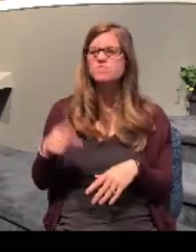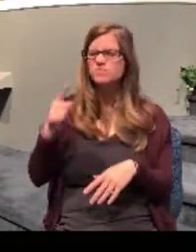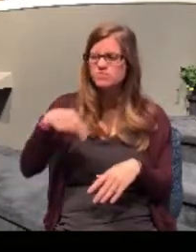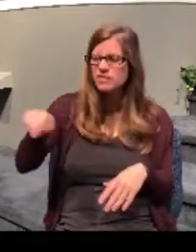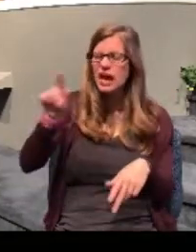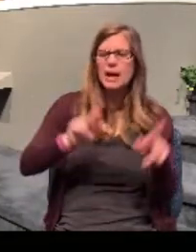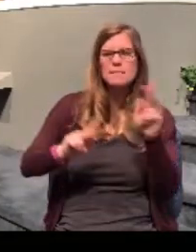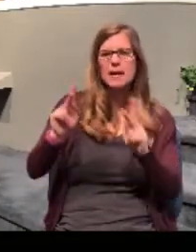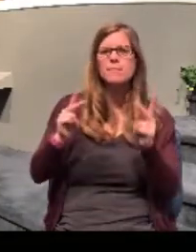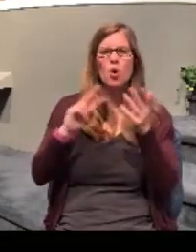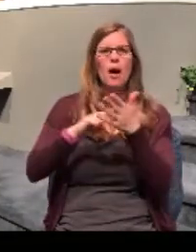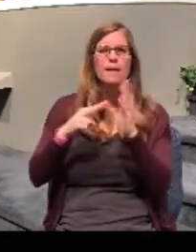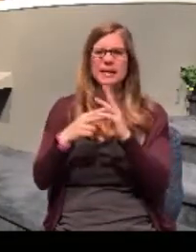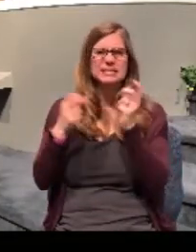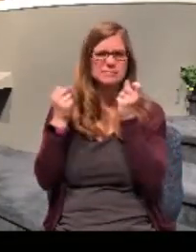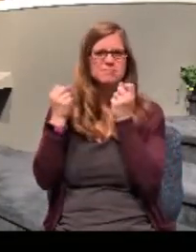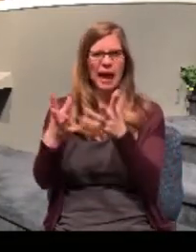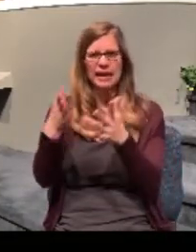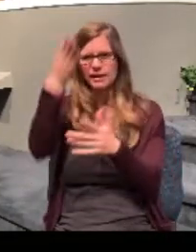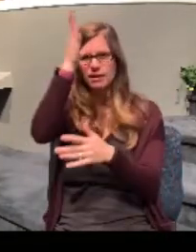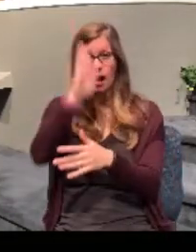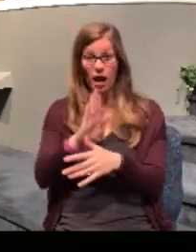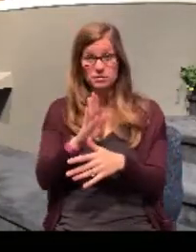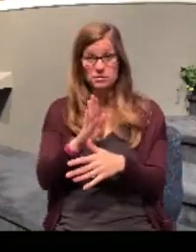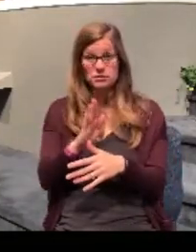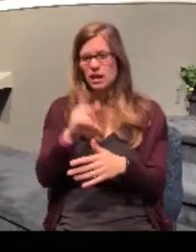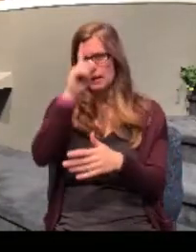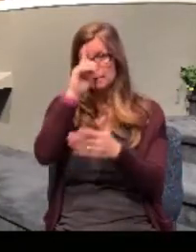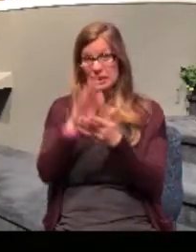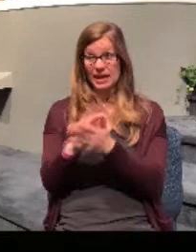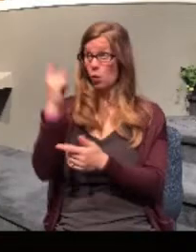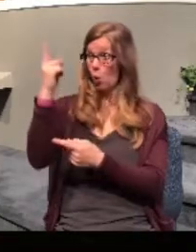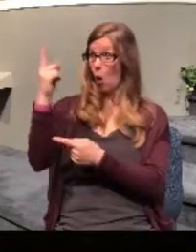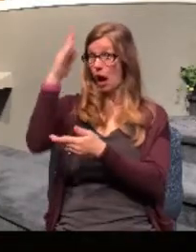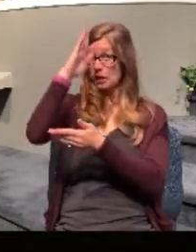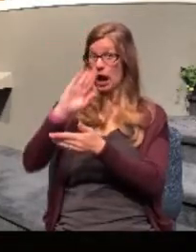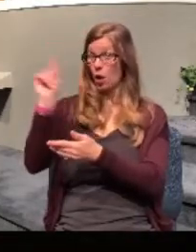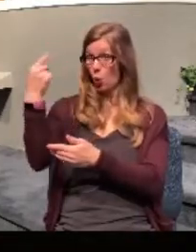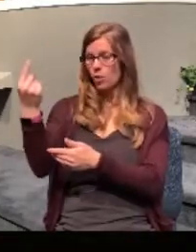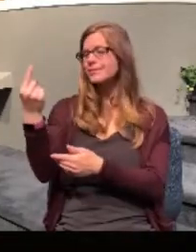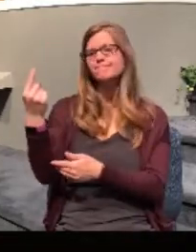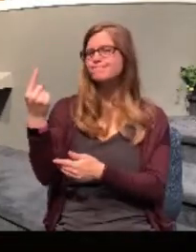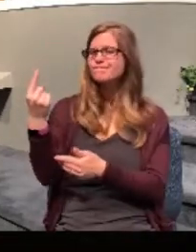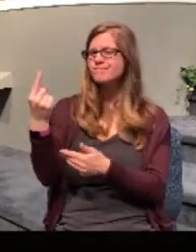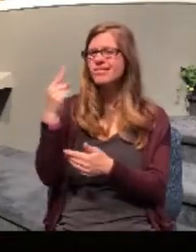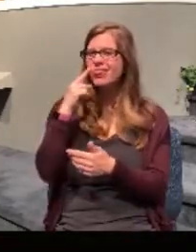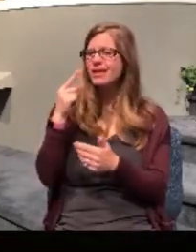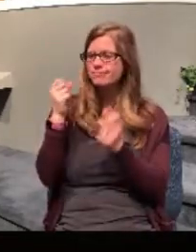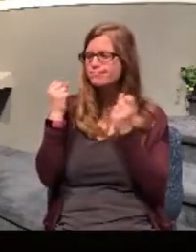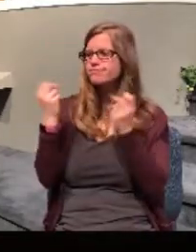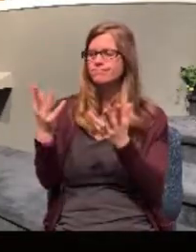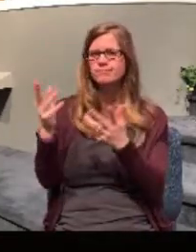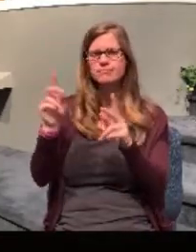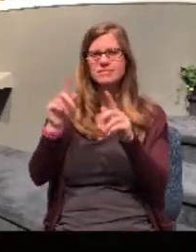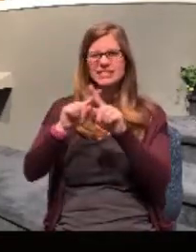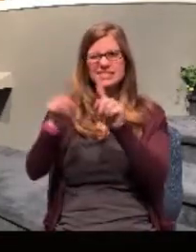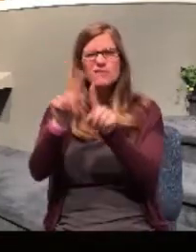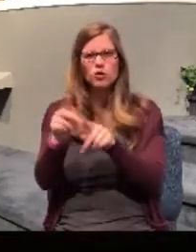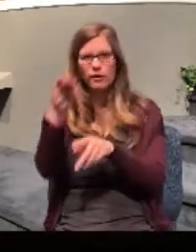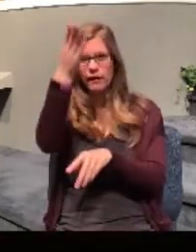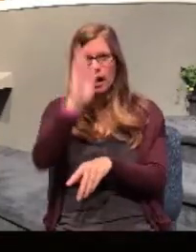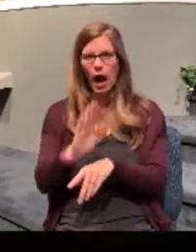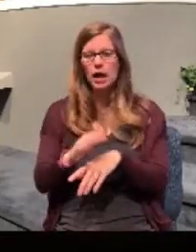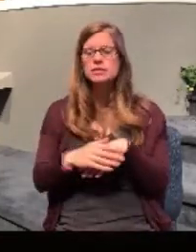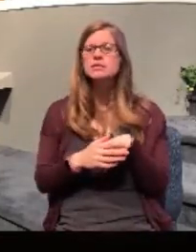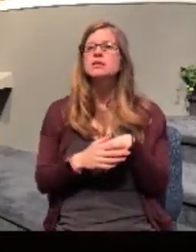multiplicity of gods. They didn't believe that there was just one God. They believed that there were many gods. They didn't believe that there was